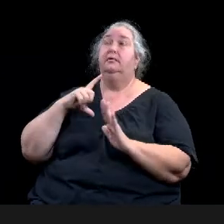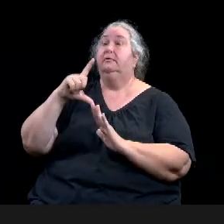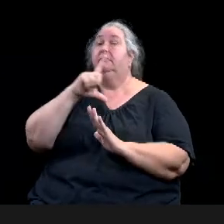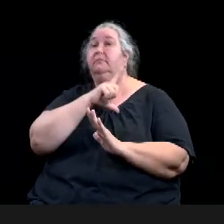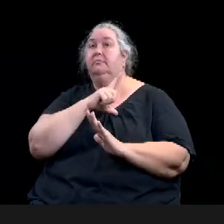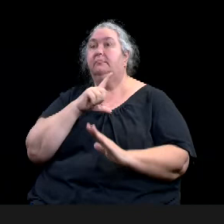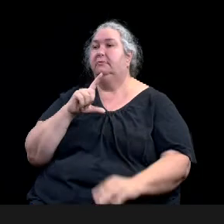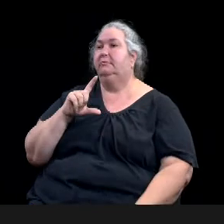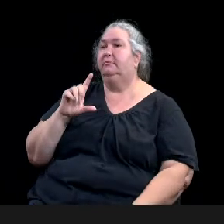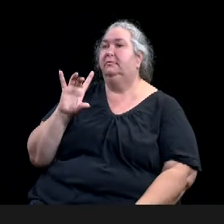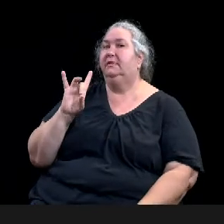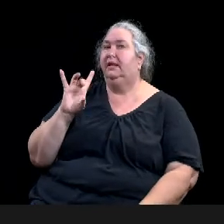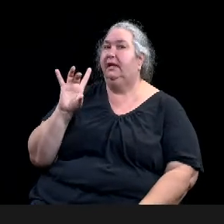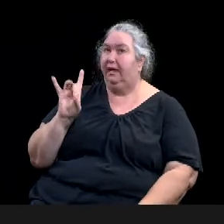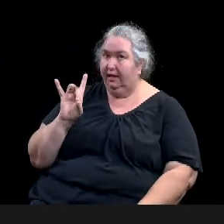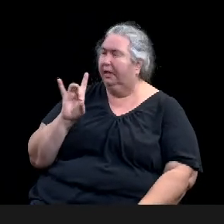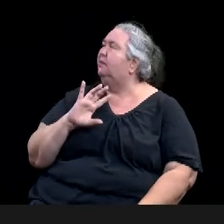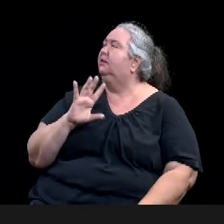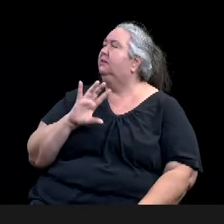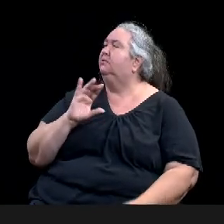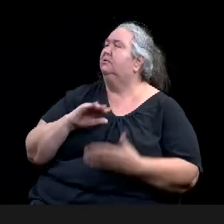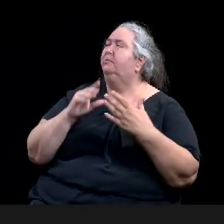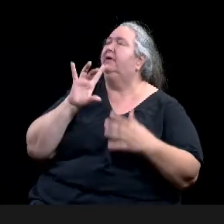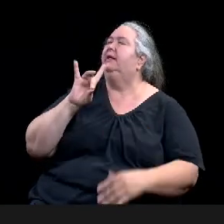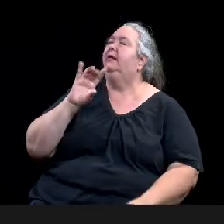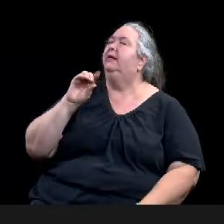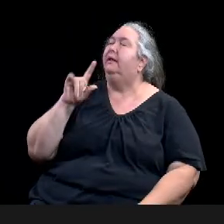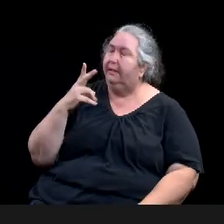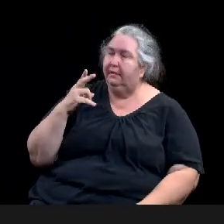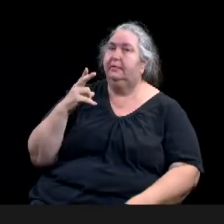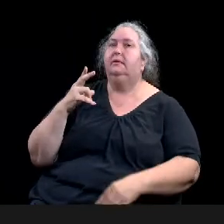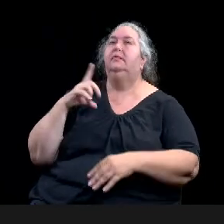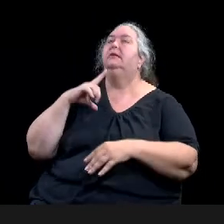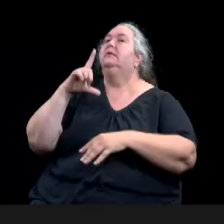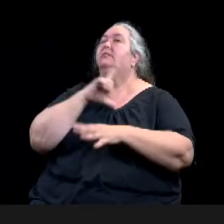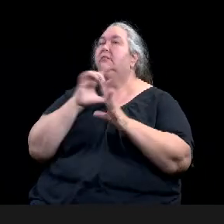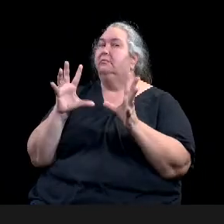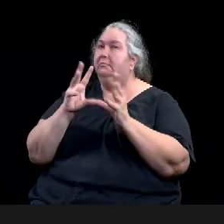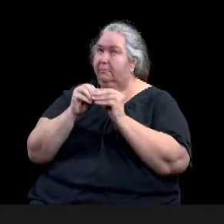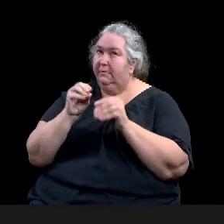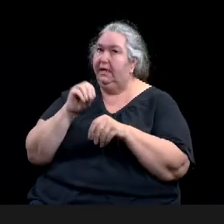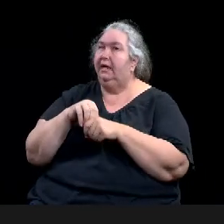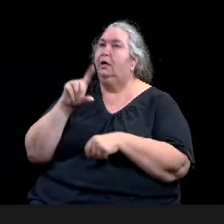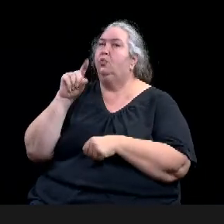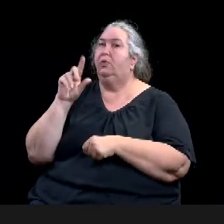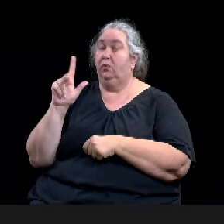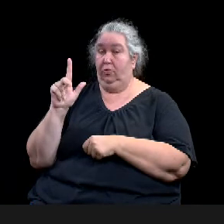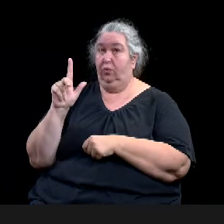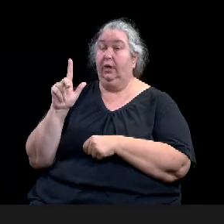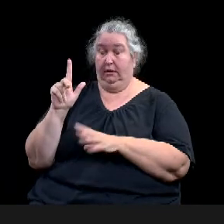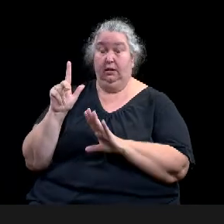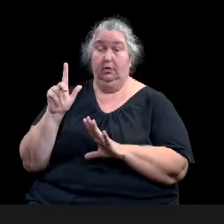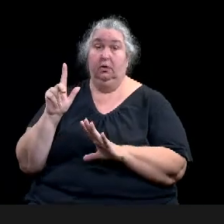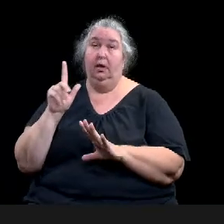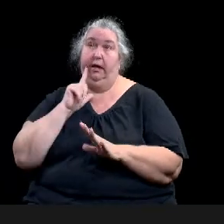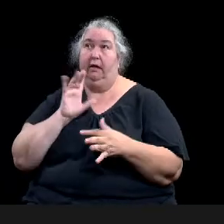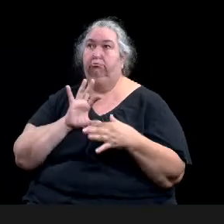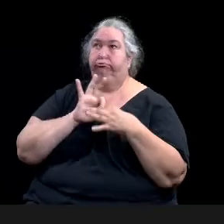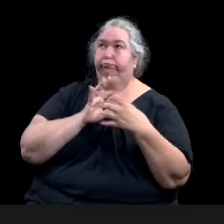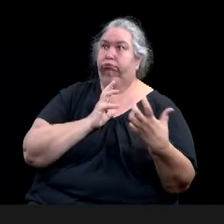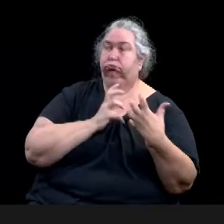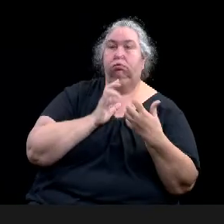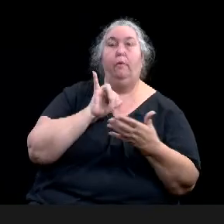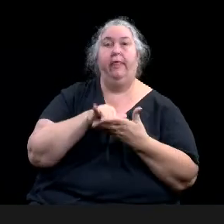fundraising, renovation, construction, the proposed opening is set for 2026 in our